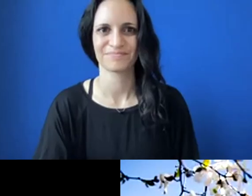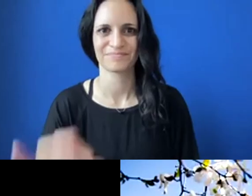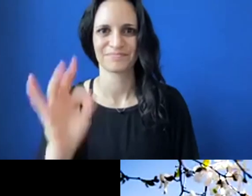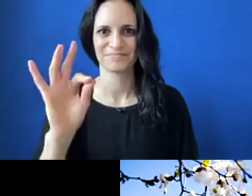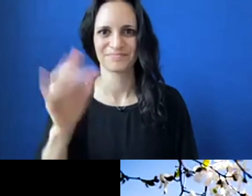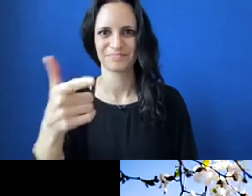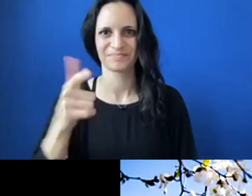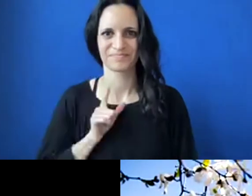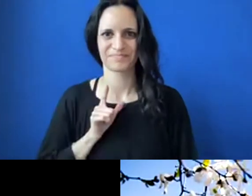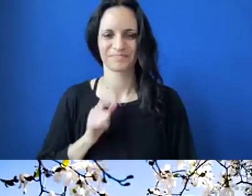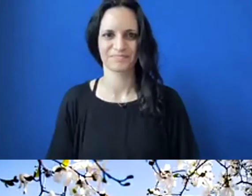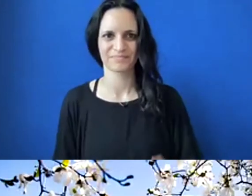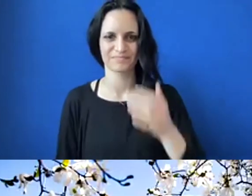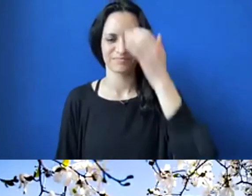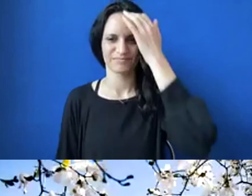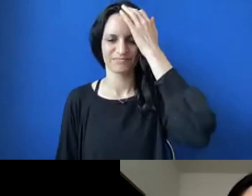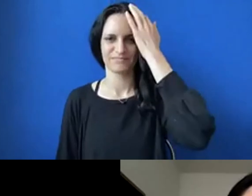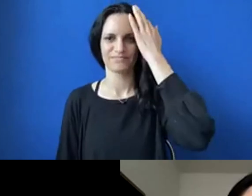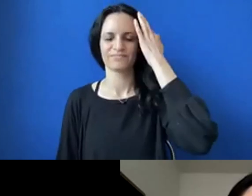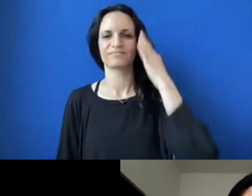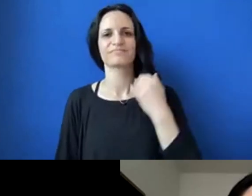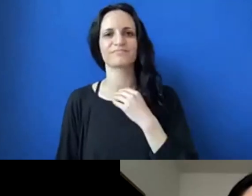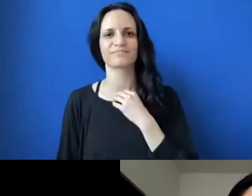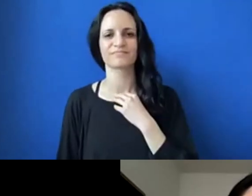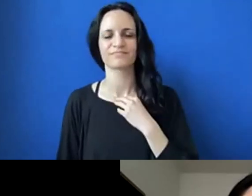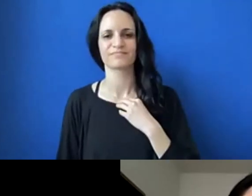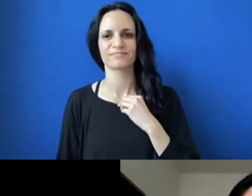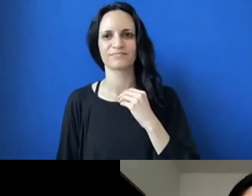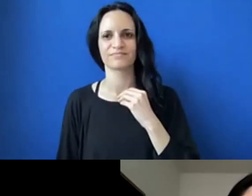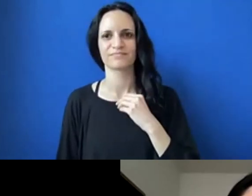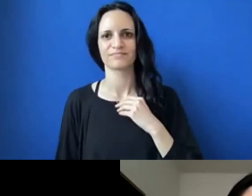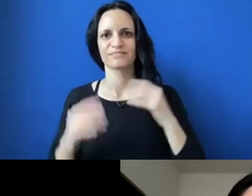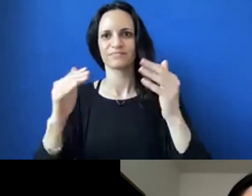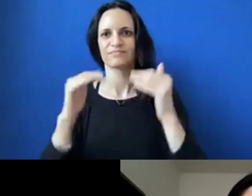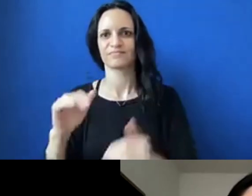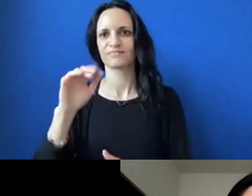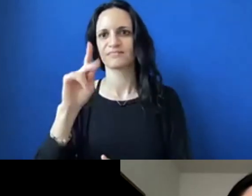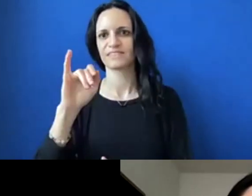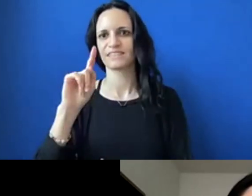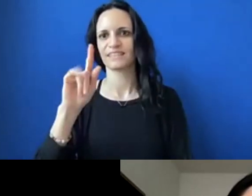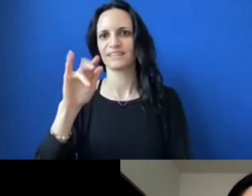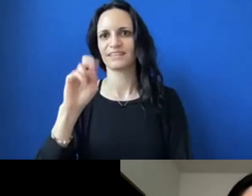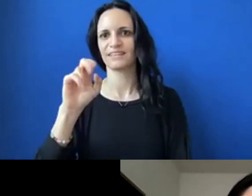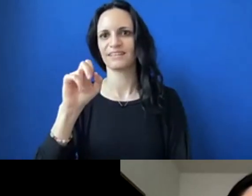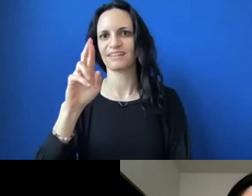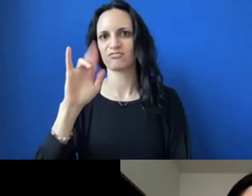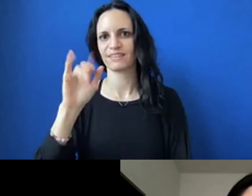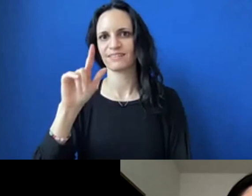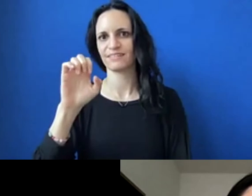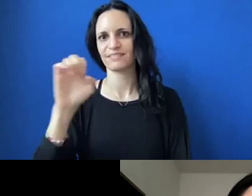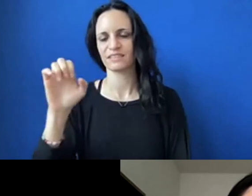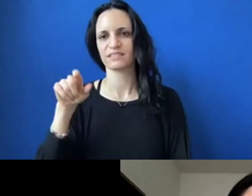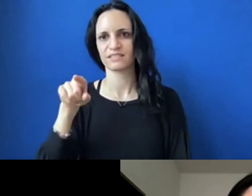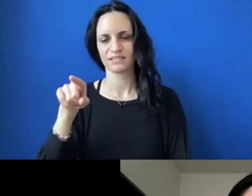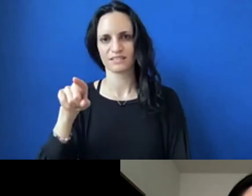Um, and next we have Caitlin Airey Lee, who is also a